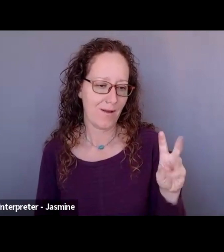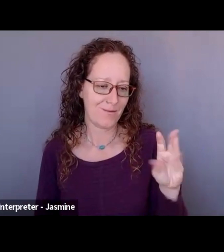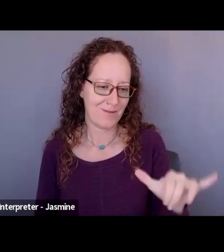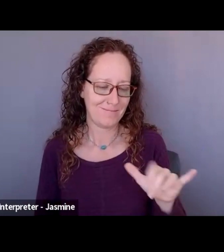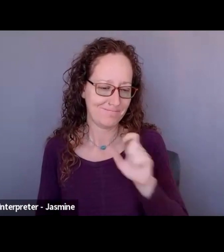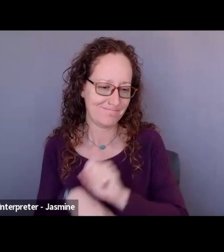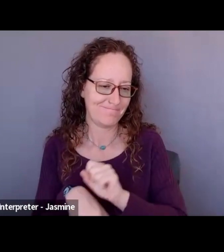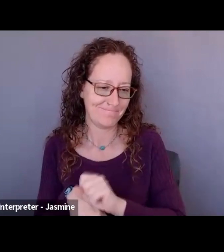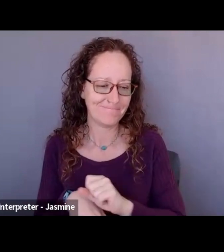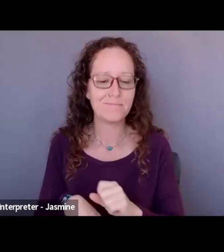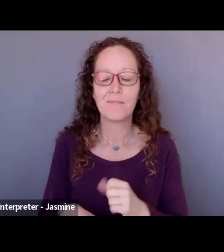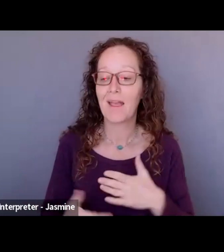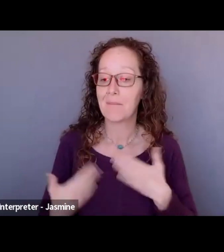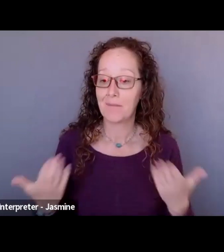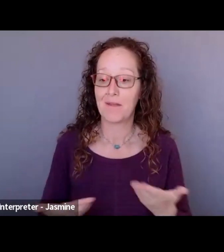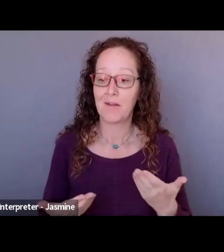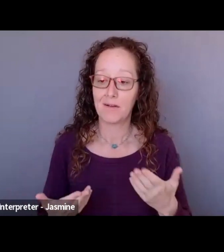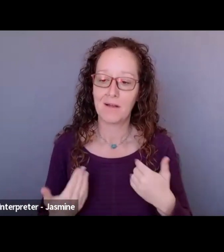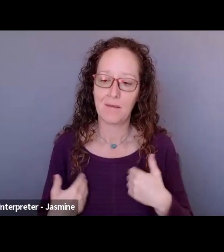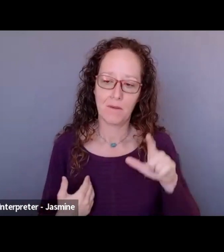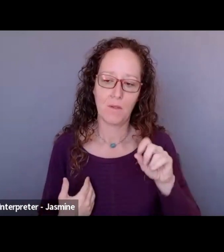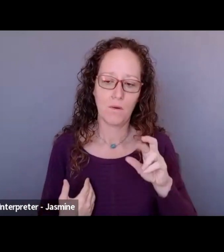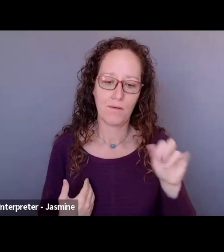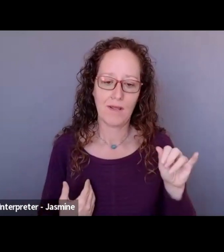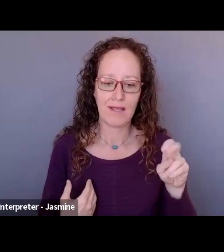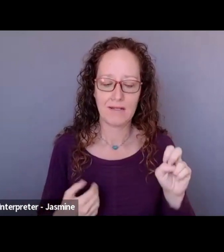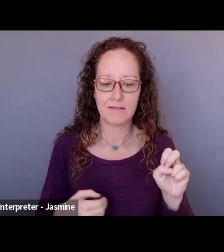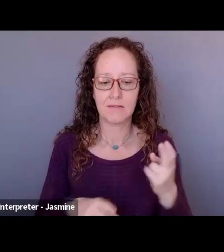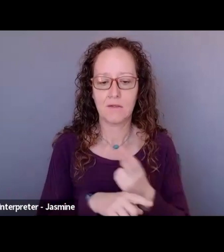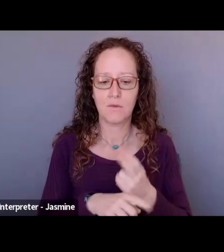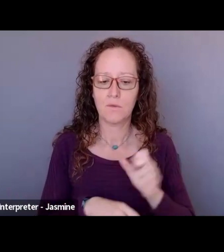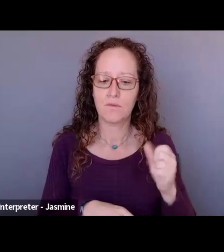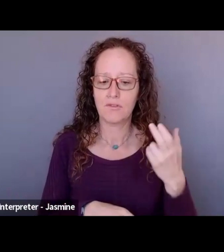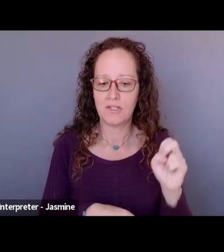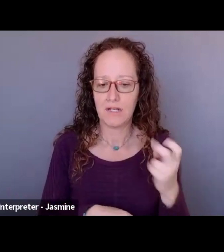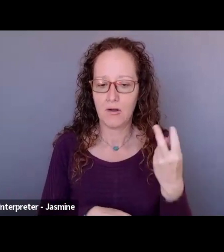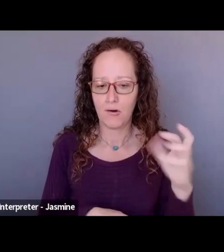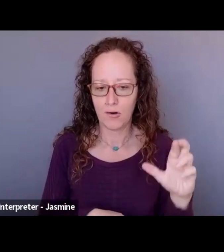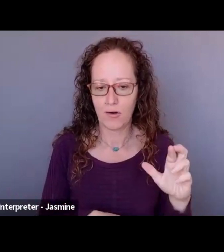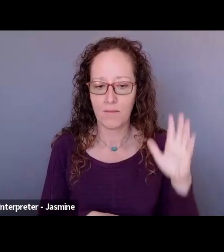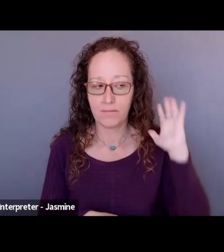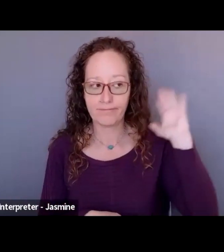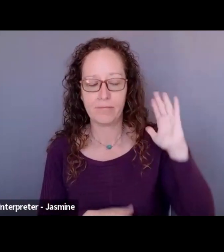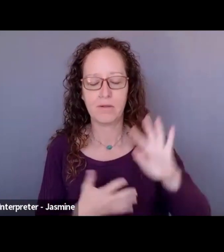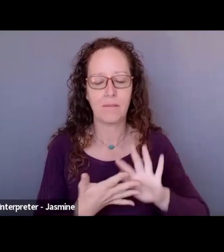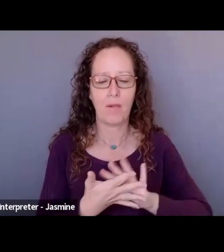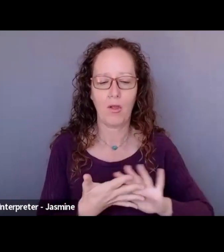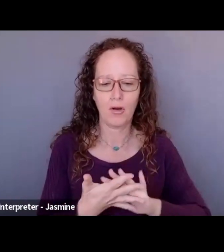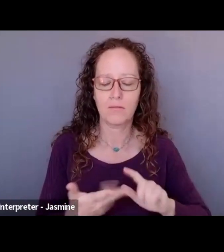My name is Lorraine. I use she, her pronouns. And my background is blurred. I am a white woman